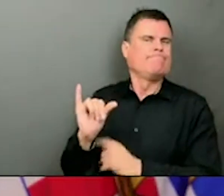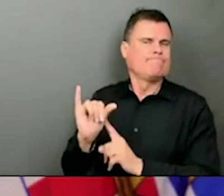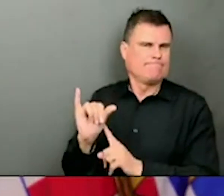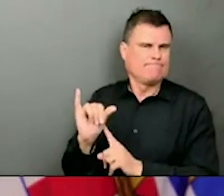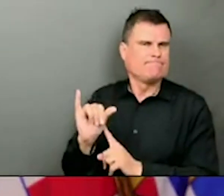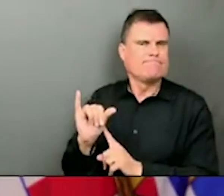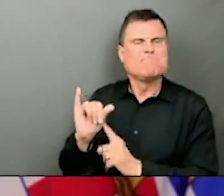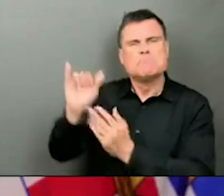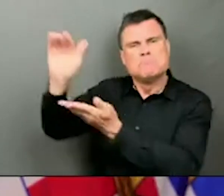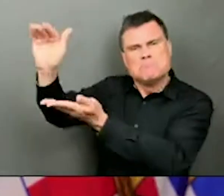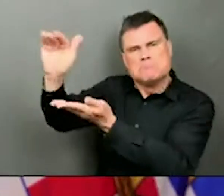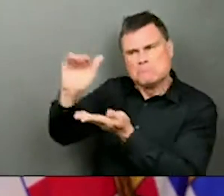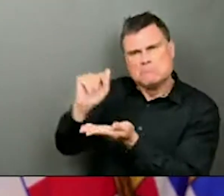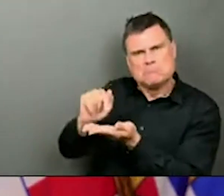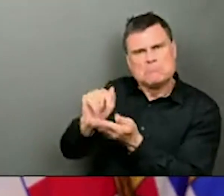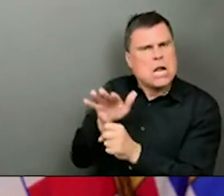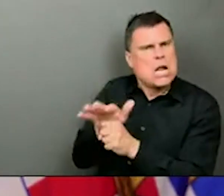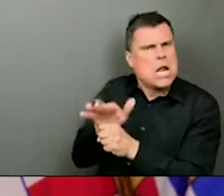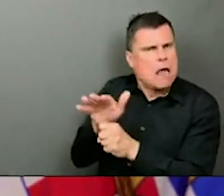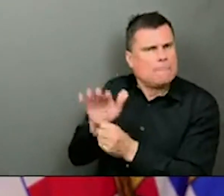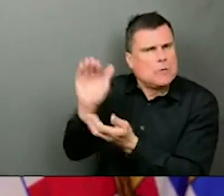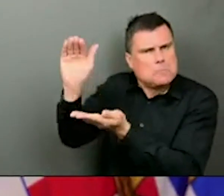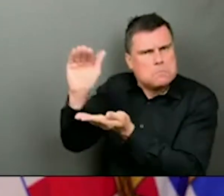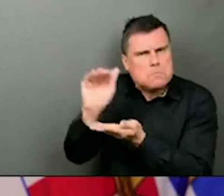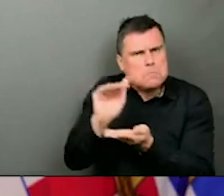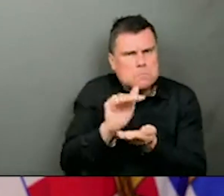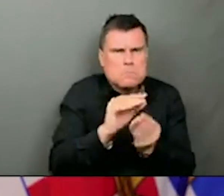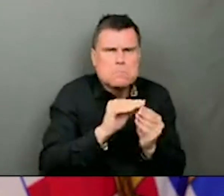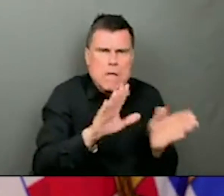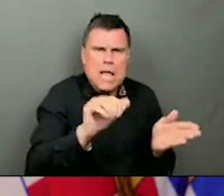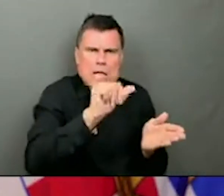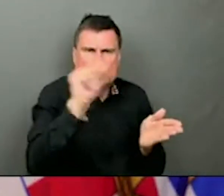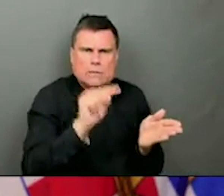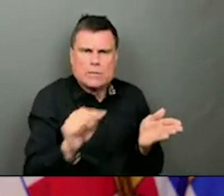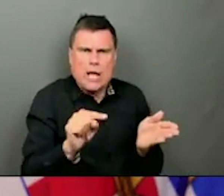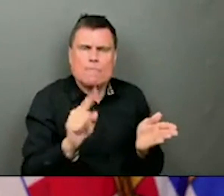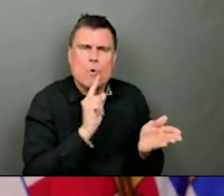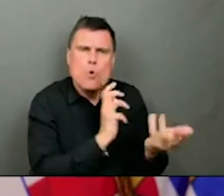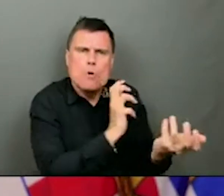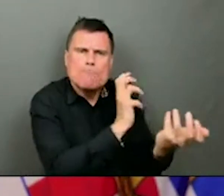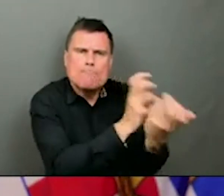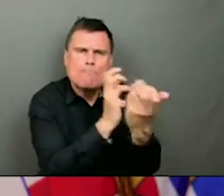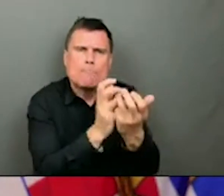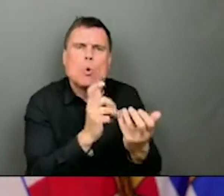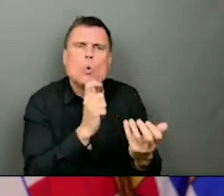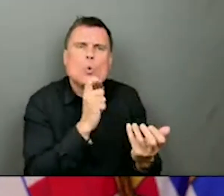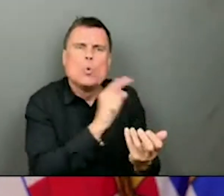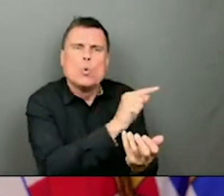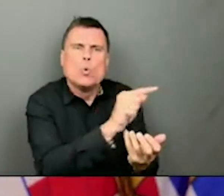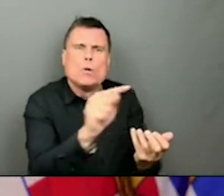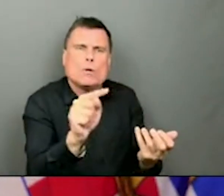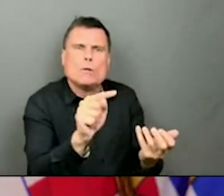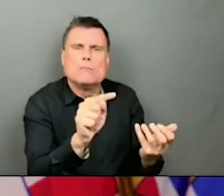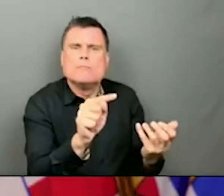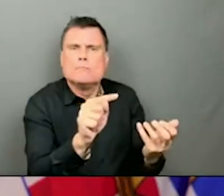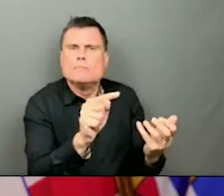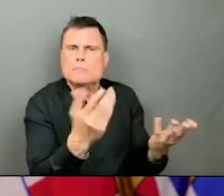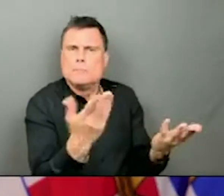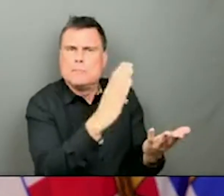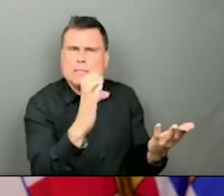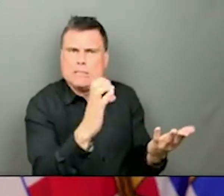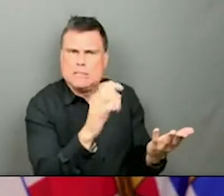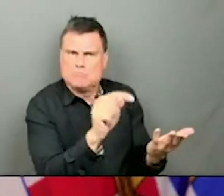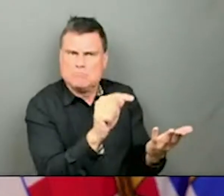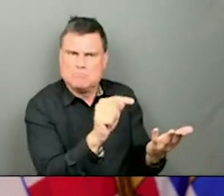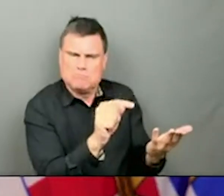because we didn't want to draw more from the global supply of this very important vaccine and make sure that it's available